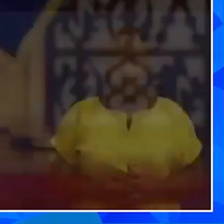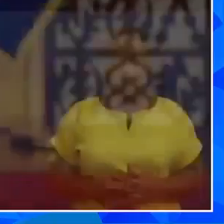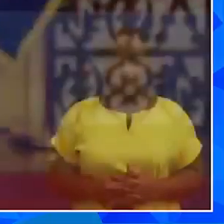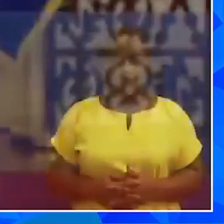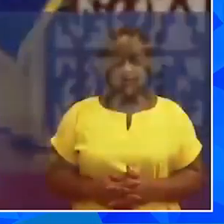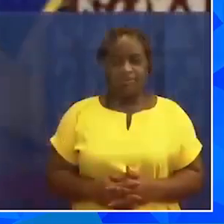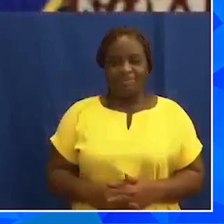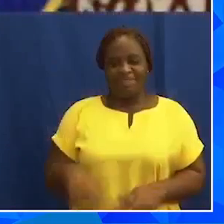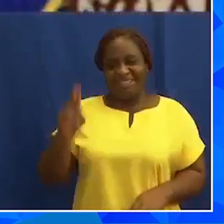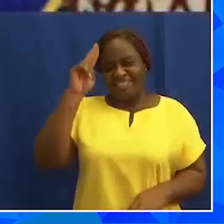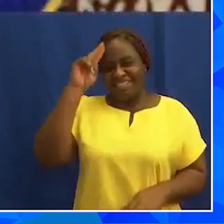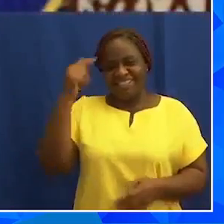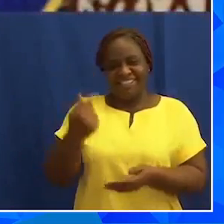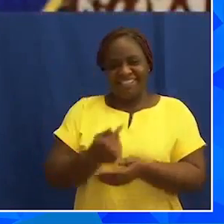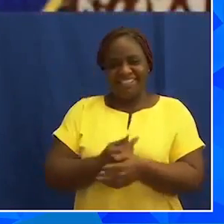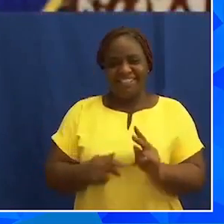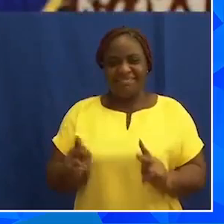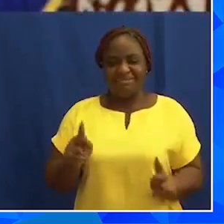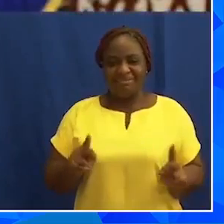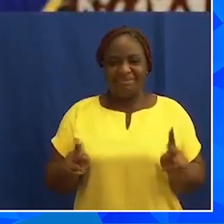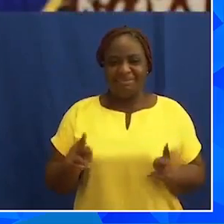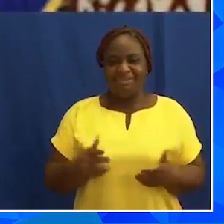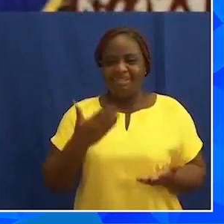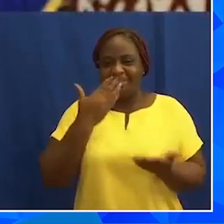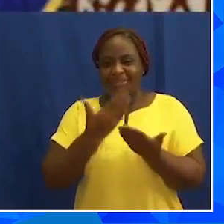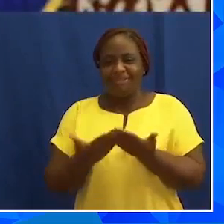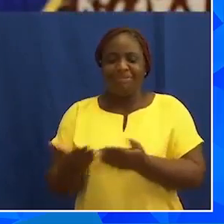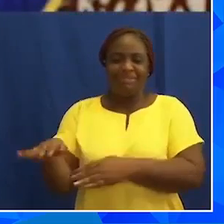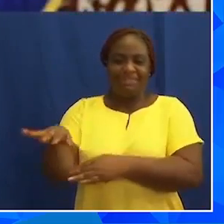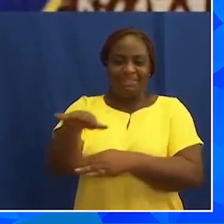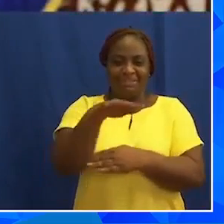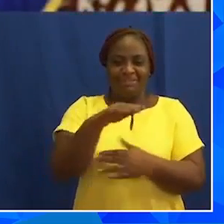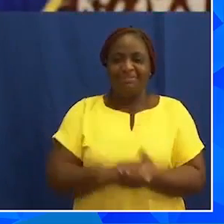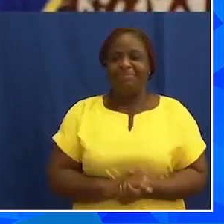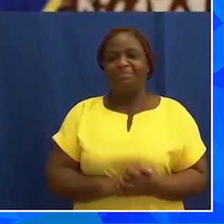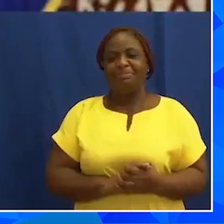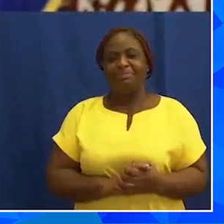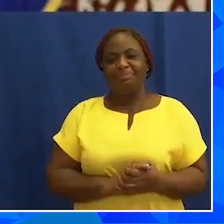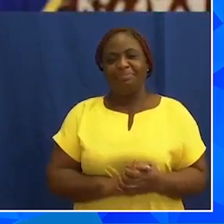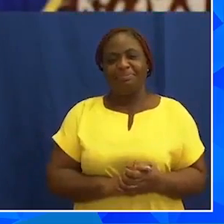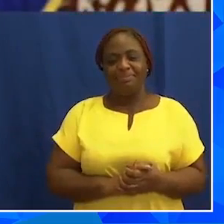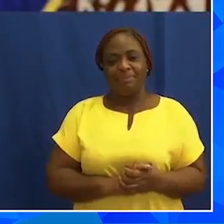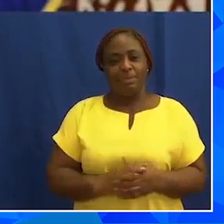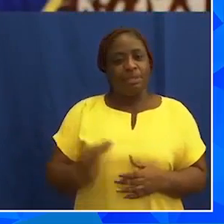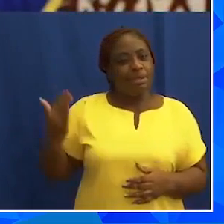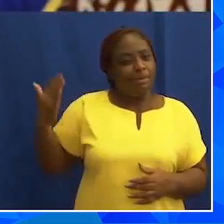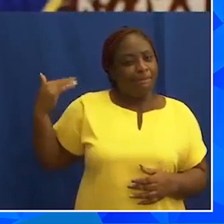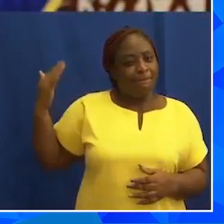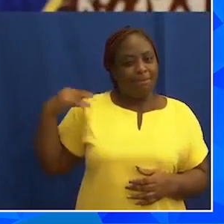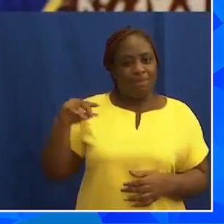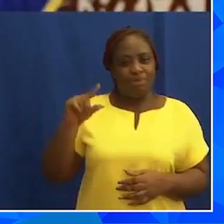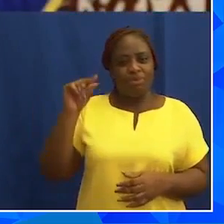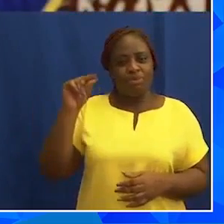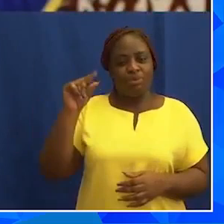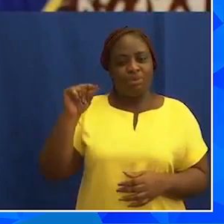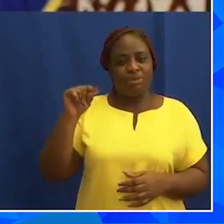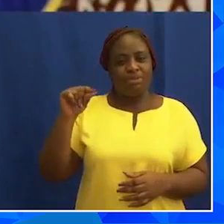Fellow Ghanaians, good evening. Back in 2020,